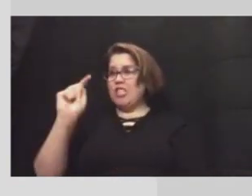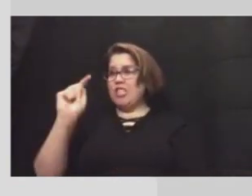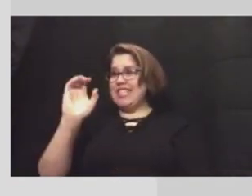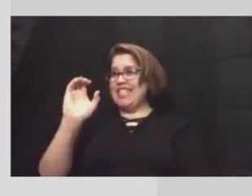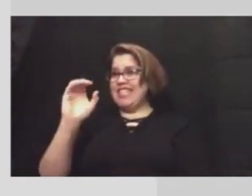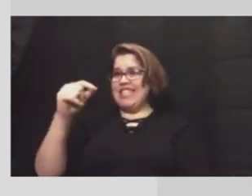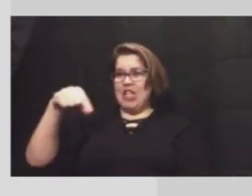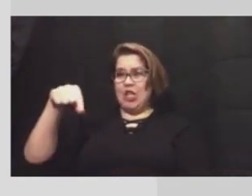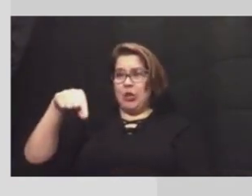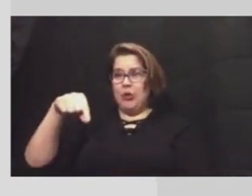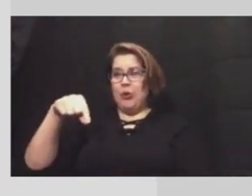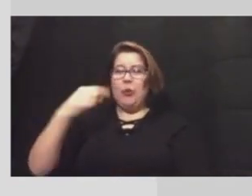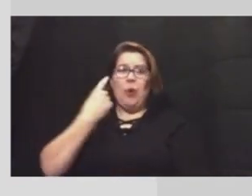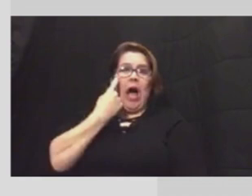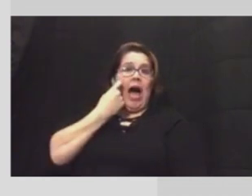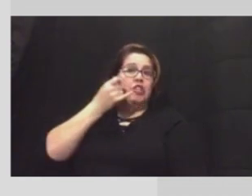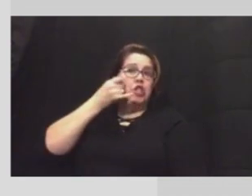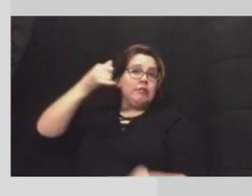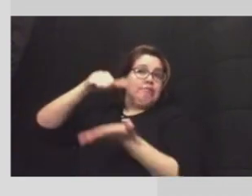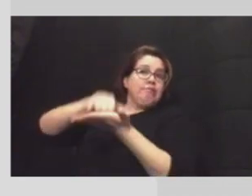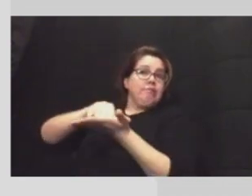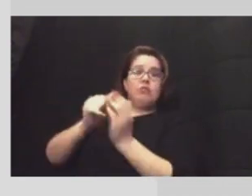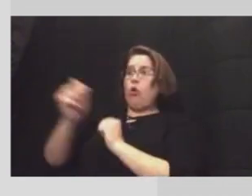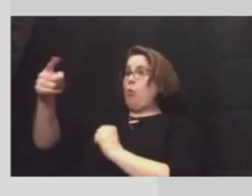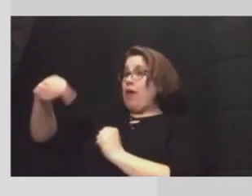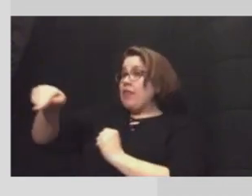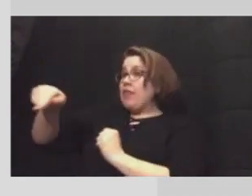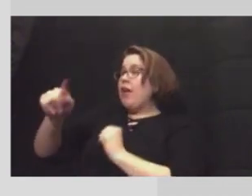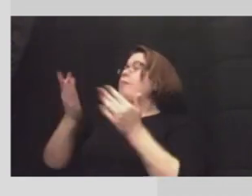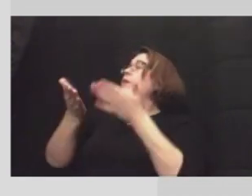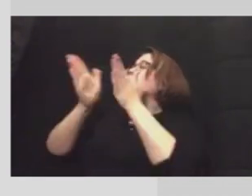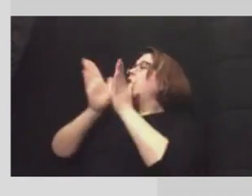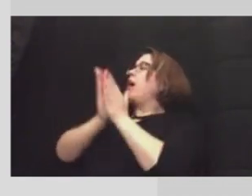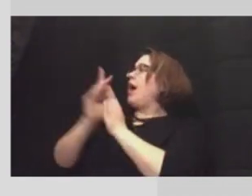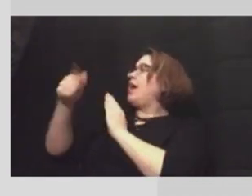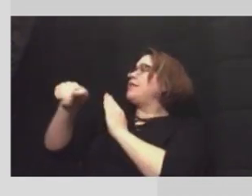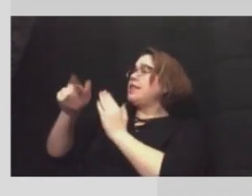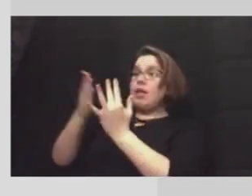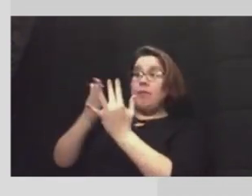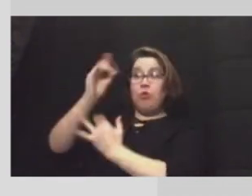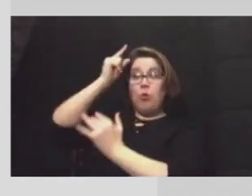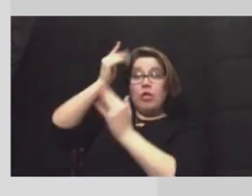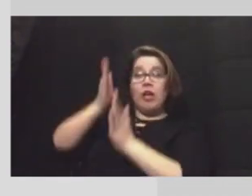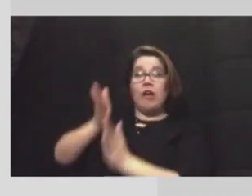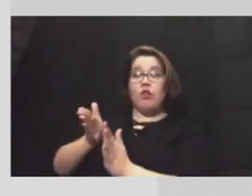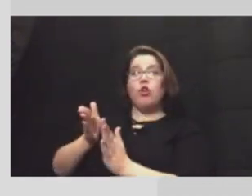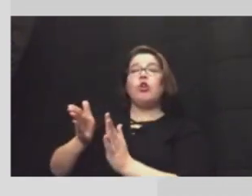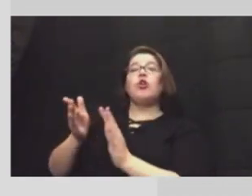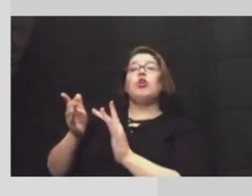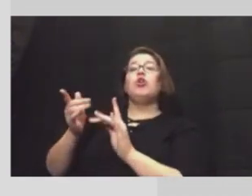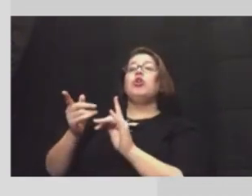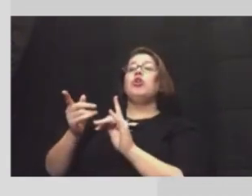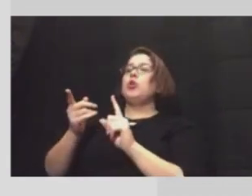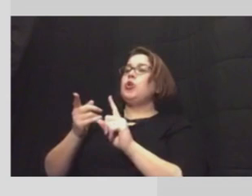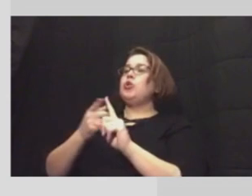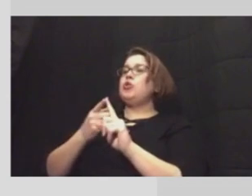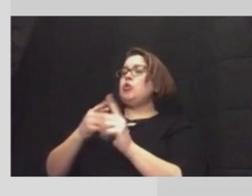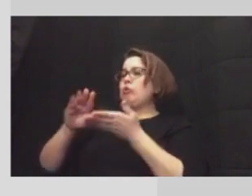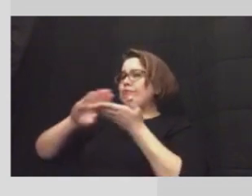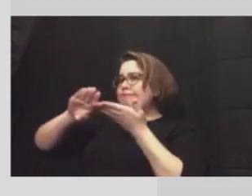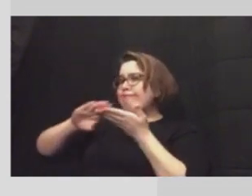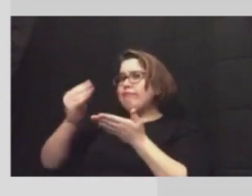uh i just got off the phone with them and we're asking them through the governor to sit to waive certain requirements